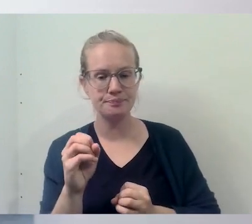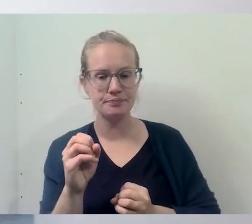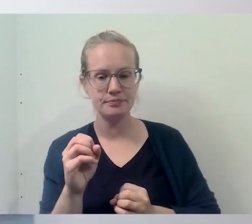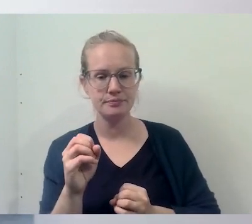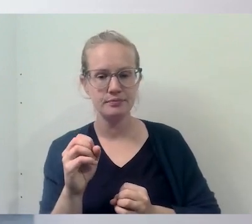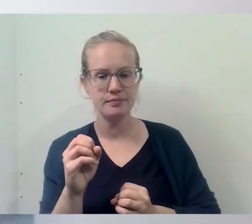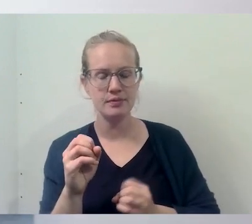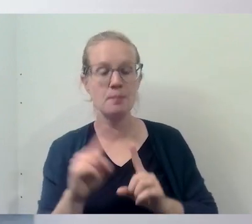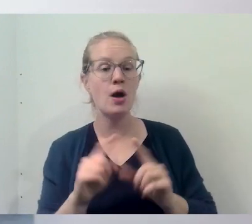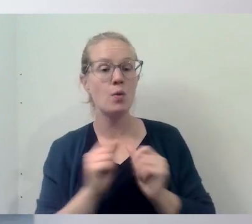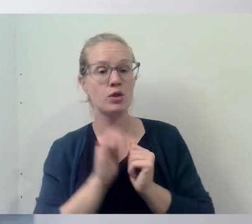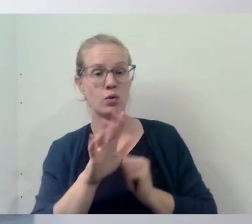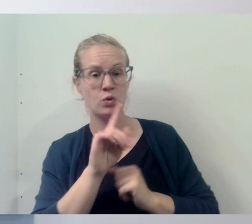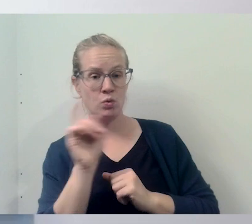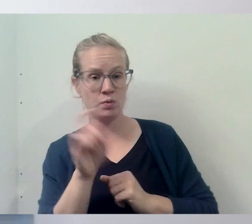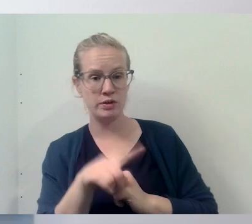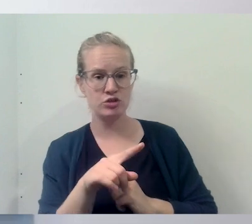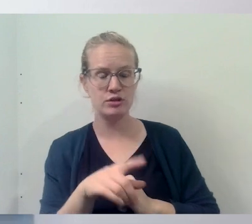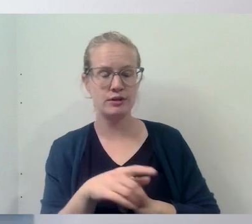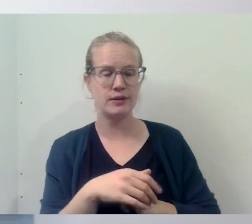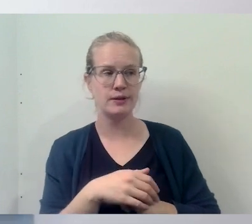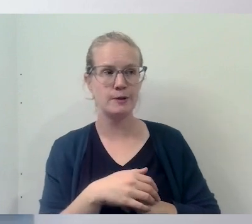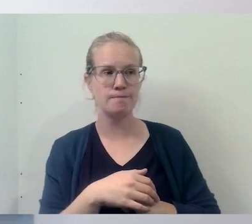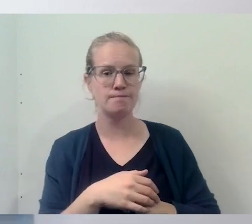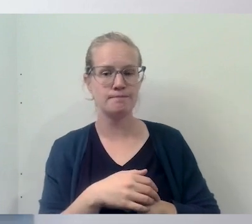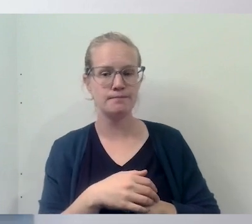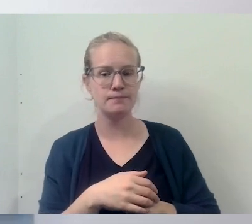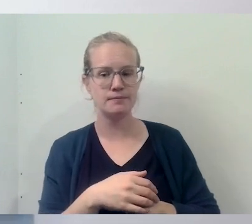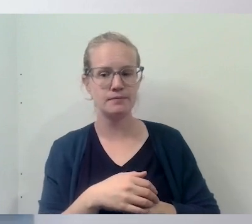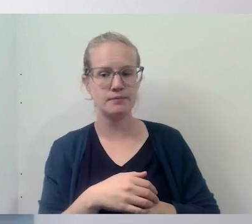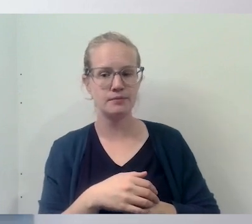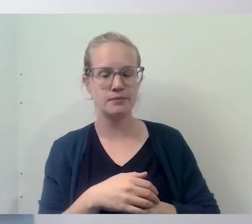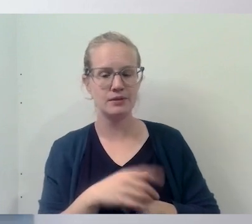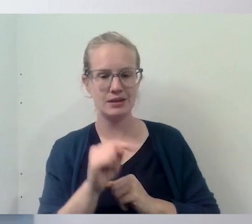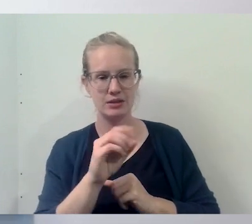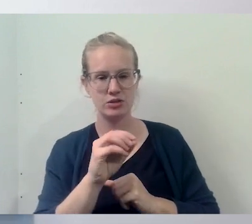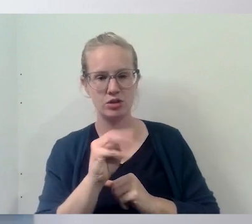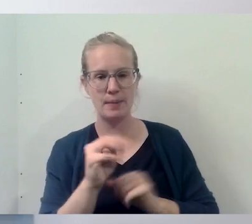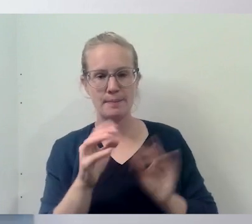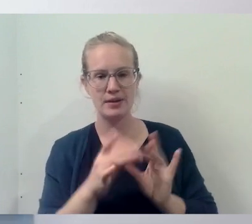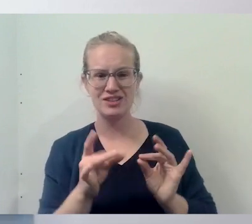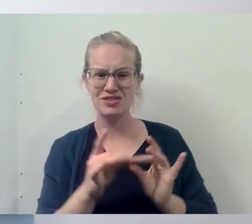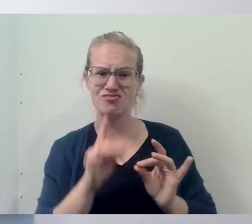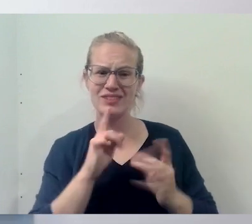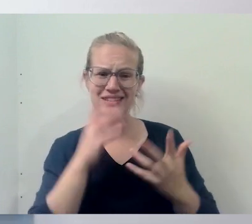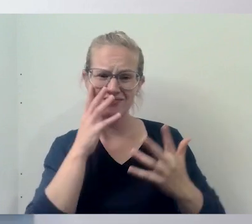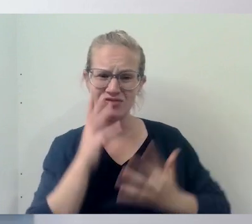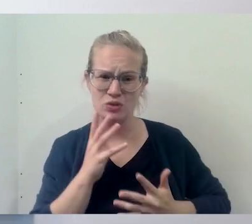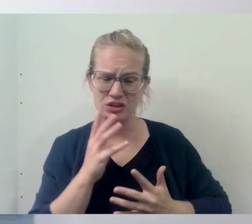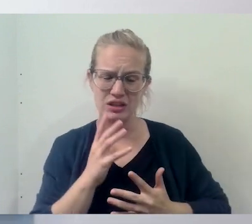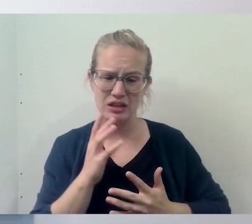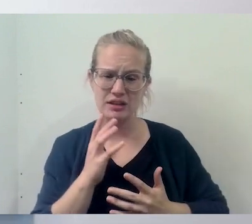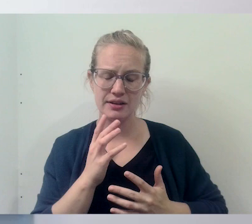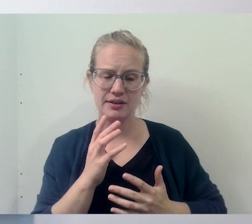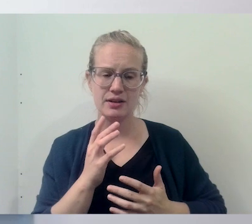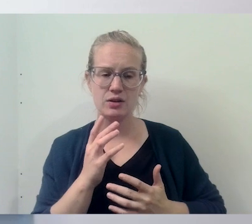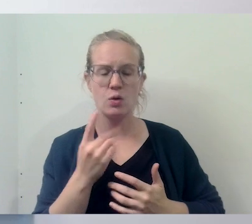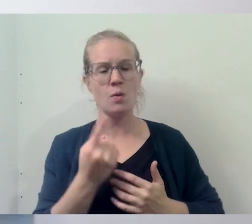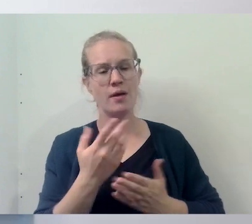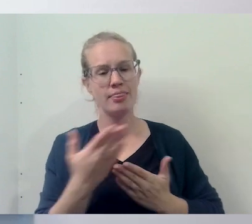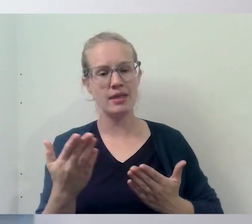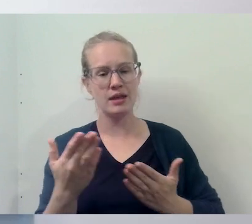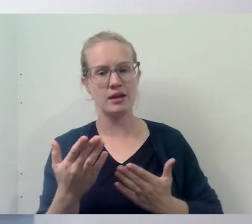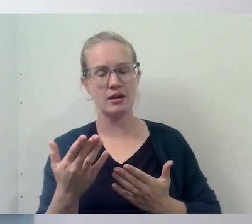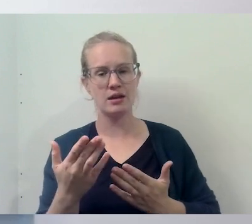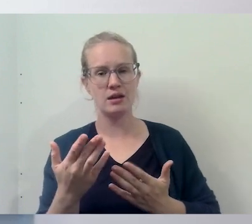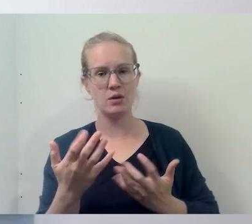to the question itself, um, yeah, as Tom said, it's really unfortunate. And, and one thing